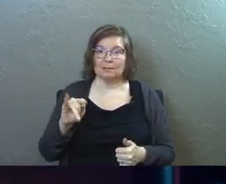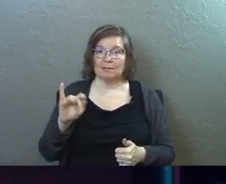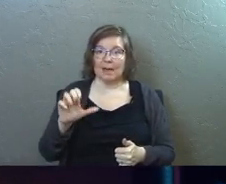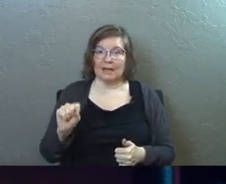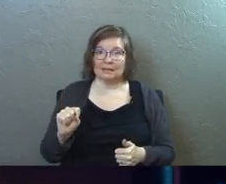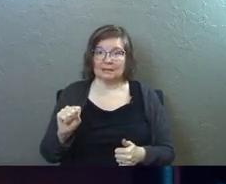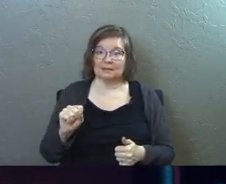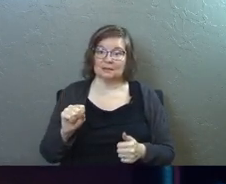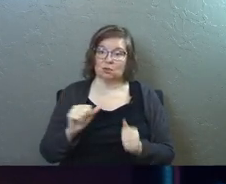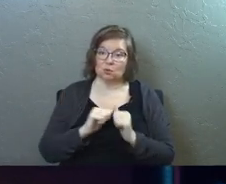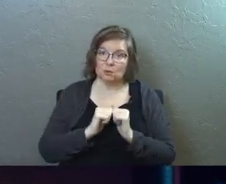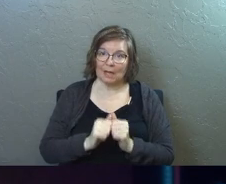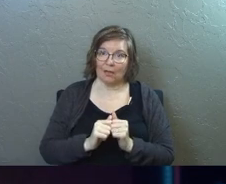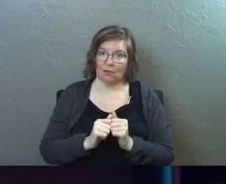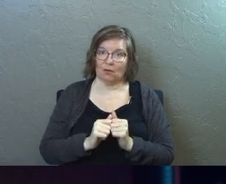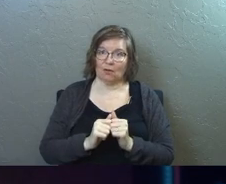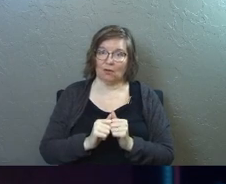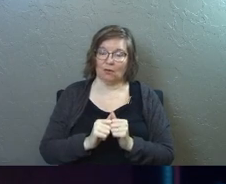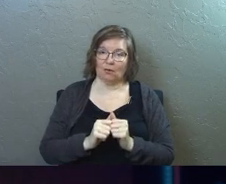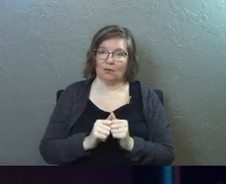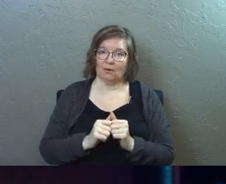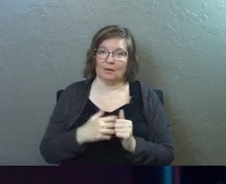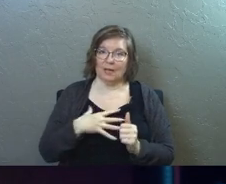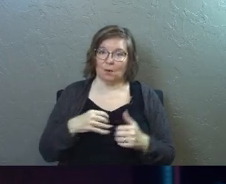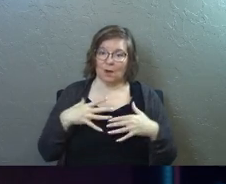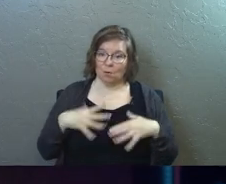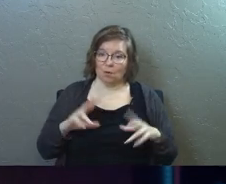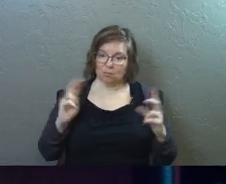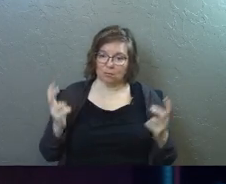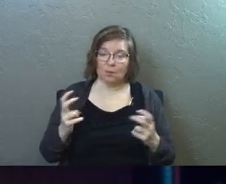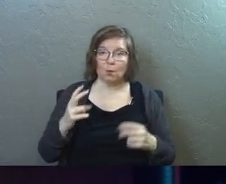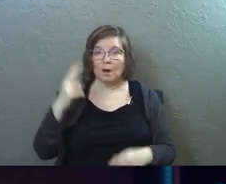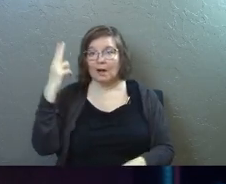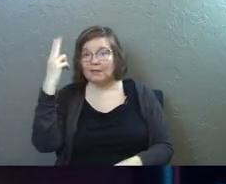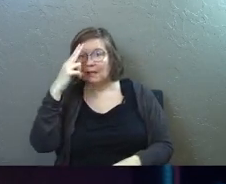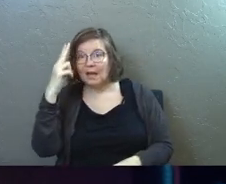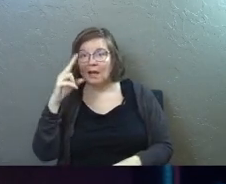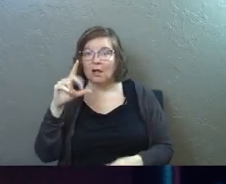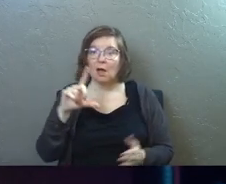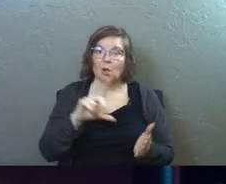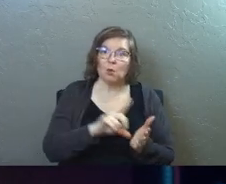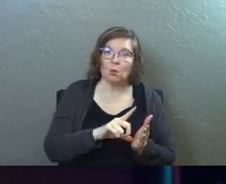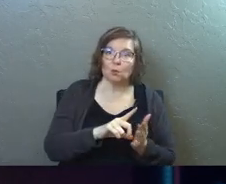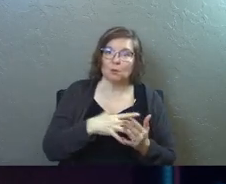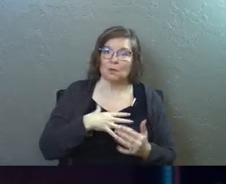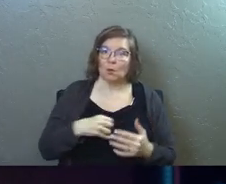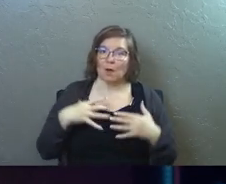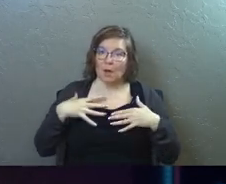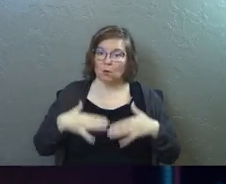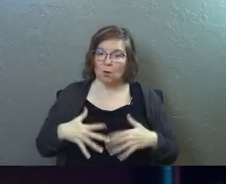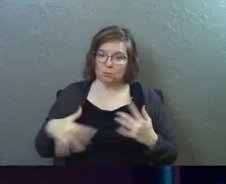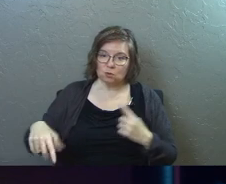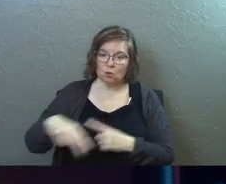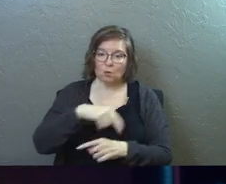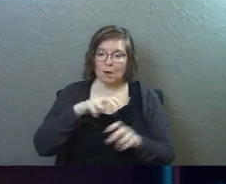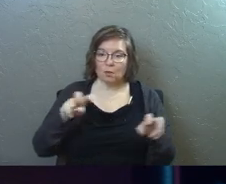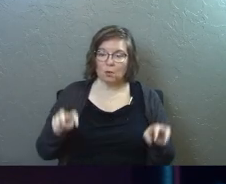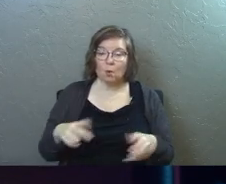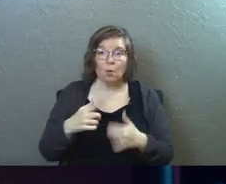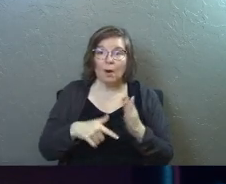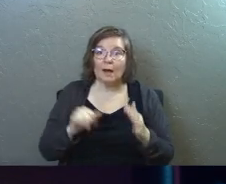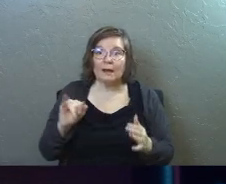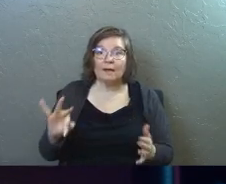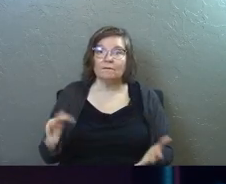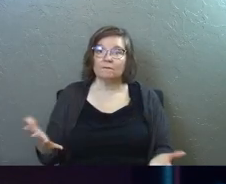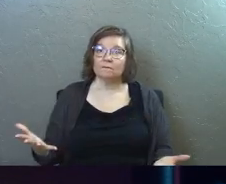around God's throne in white robes what if there's Catholics and Lutherans in white robes around the throne of God what